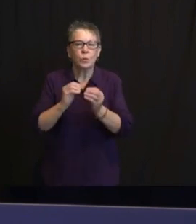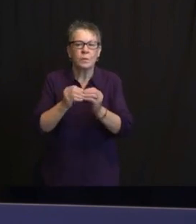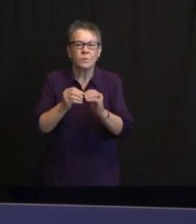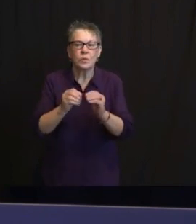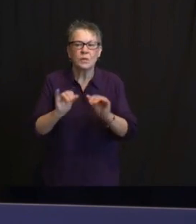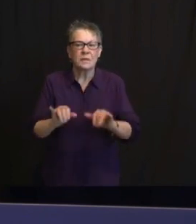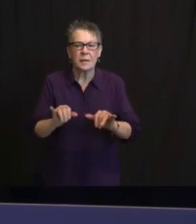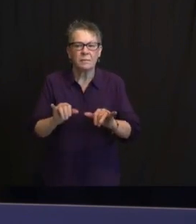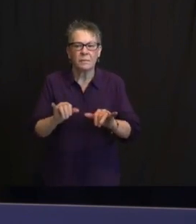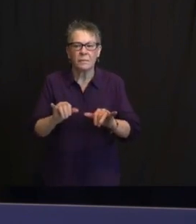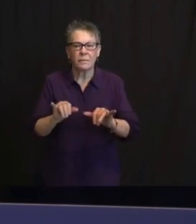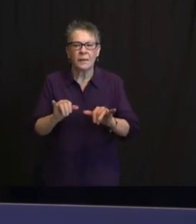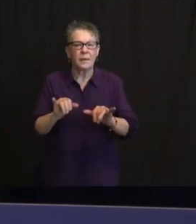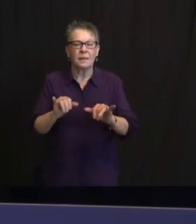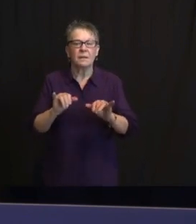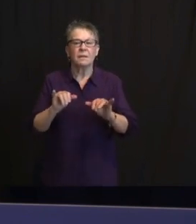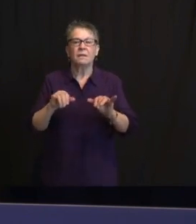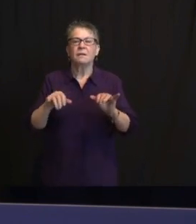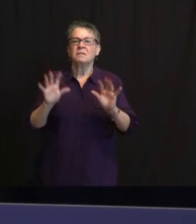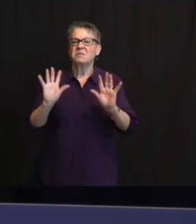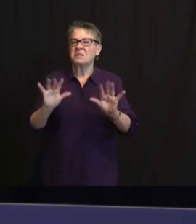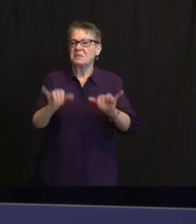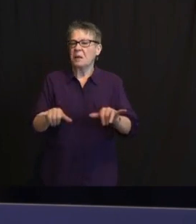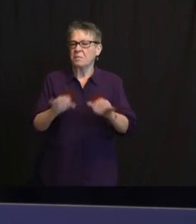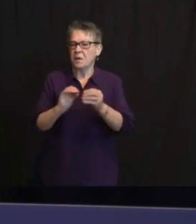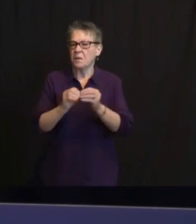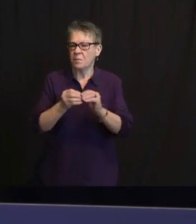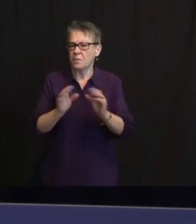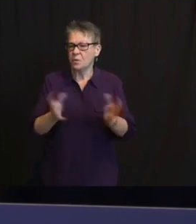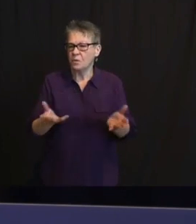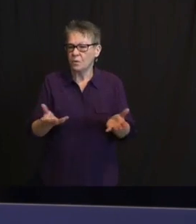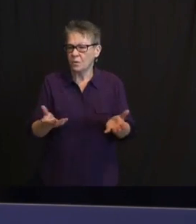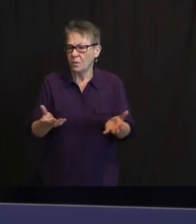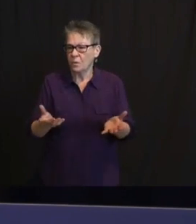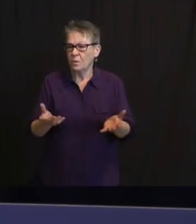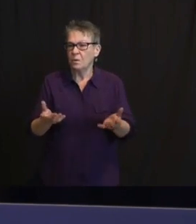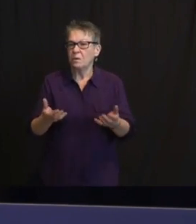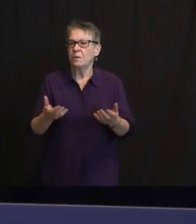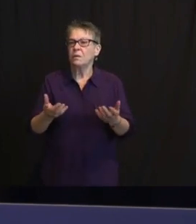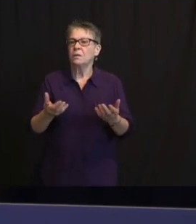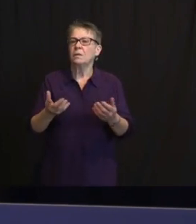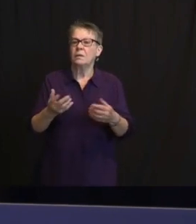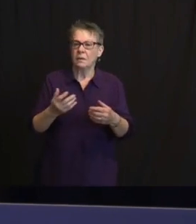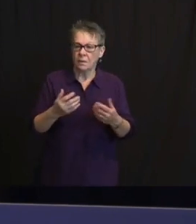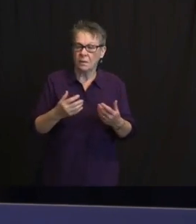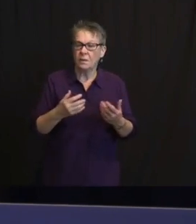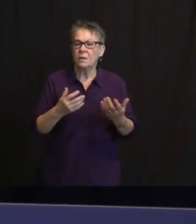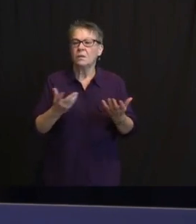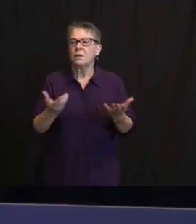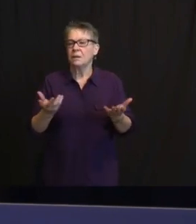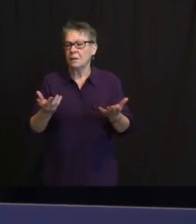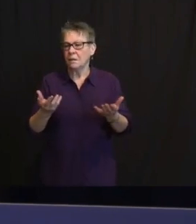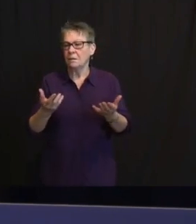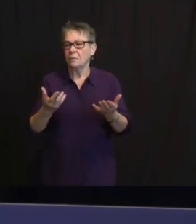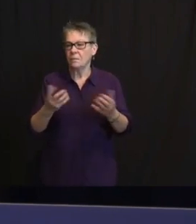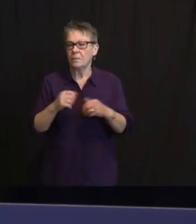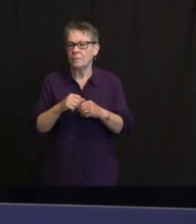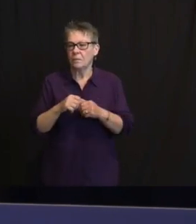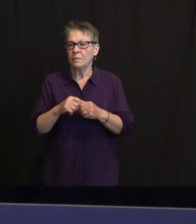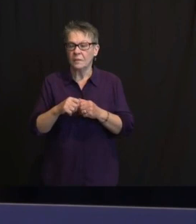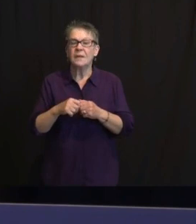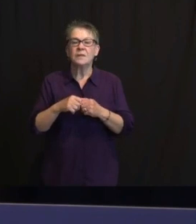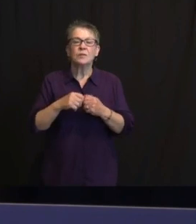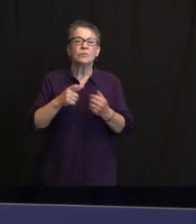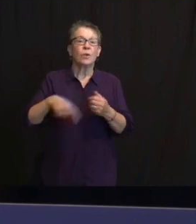AS YOU KNOW, THESE CHILDREN HAVE EITHER TESTED POSITIVE FOR ACTIVE COVID-19 INFECTION, OR HAD ANTIBODY TESTS THAT WERE POSITIVE